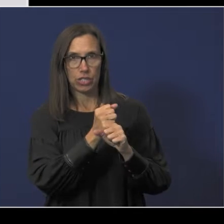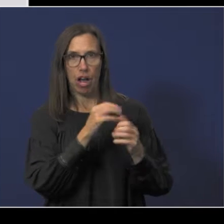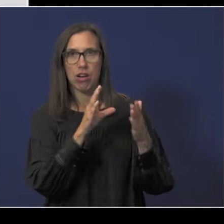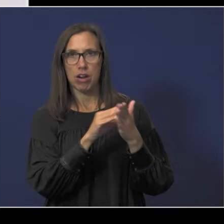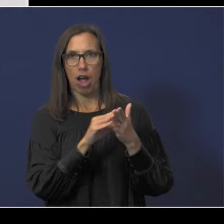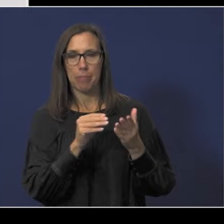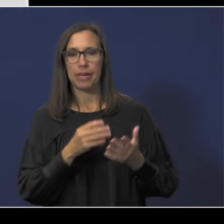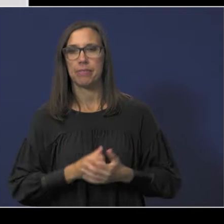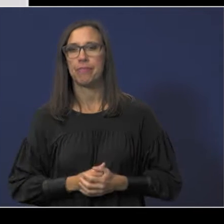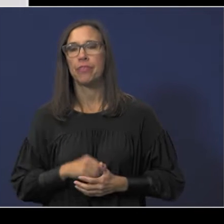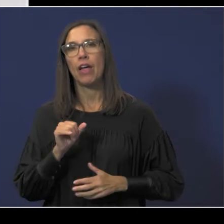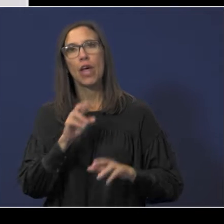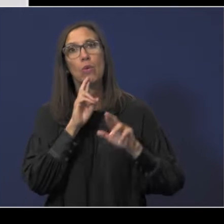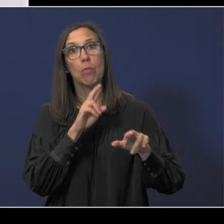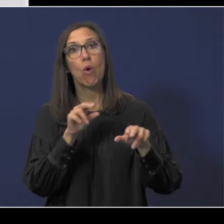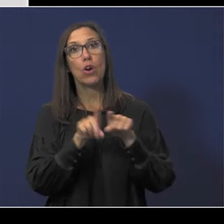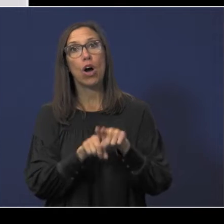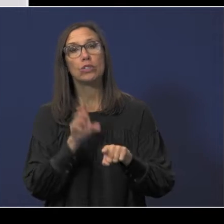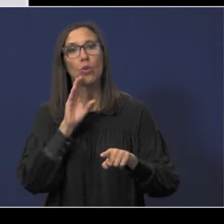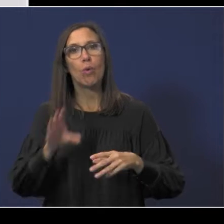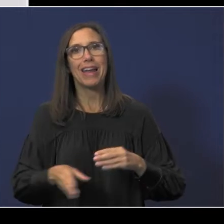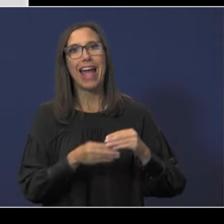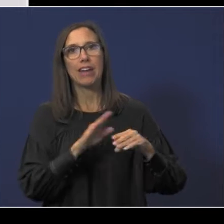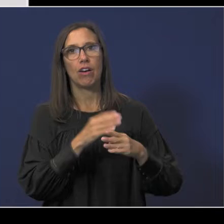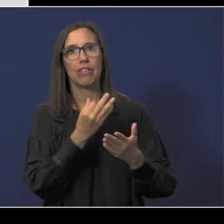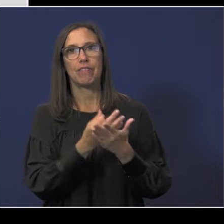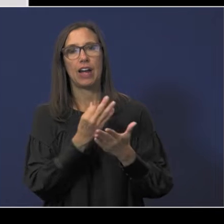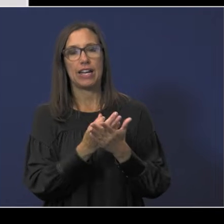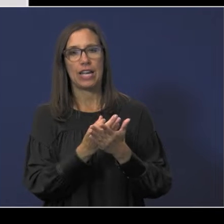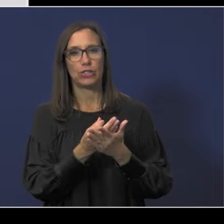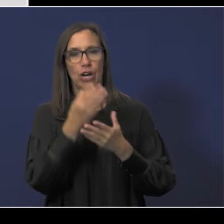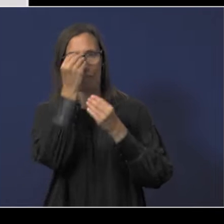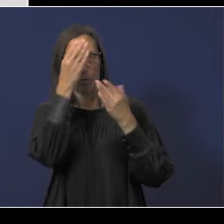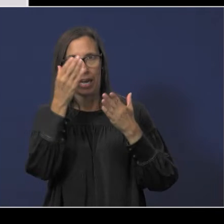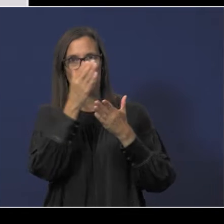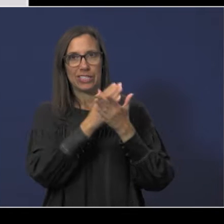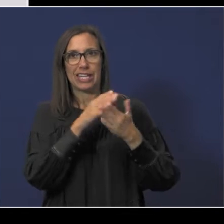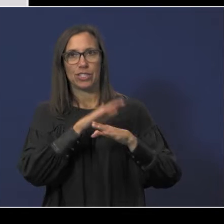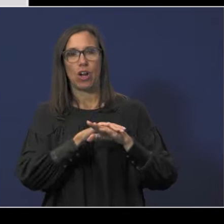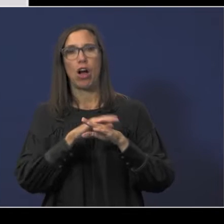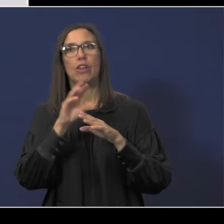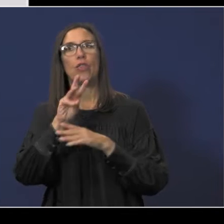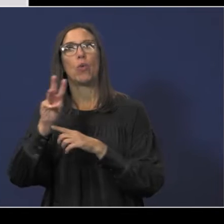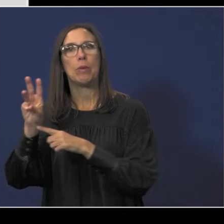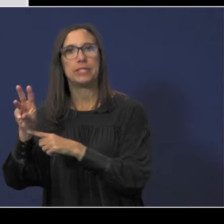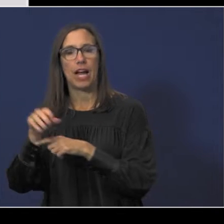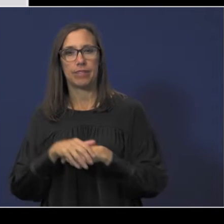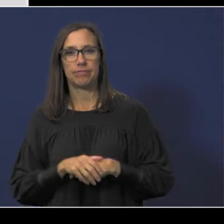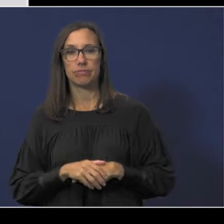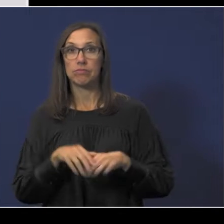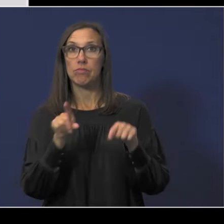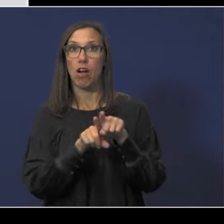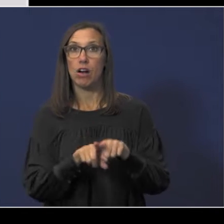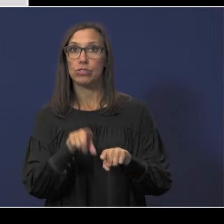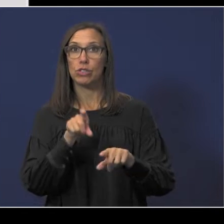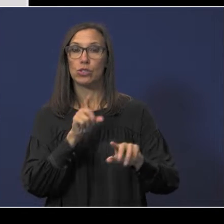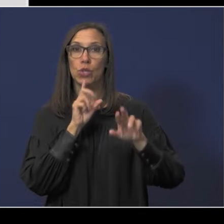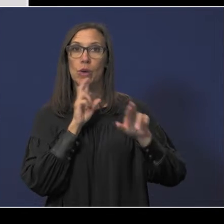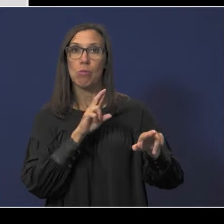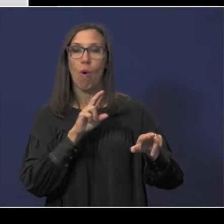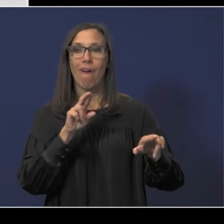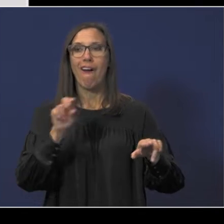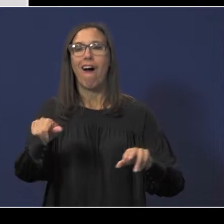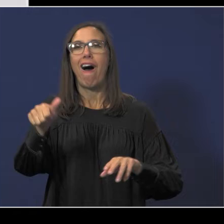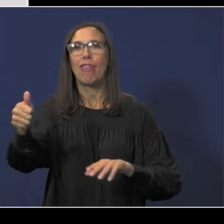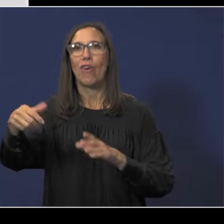and this report will also be added to the financial information section on our website. In addition, we are required to report on any outside